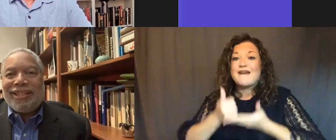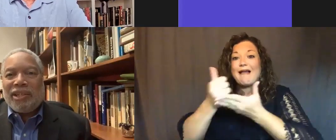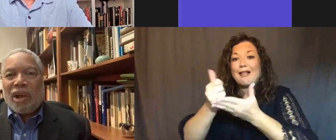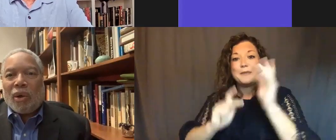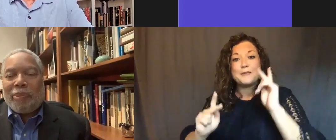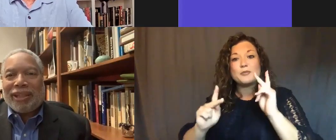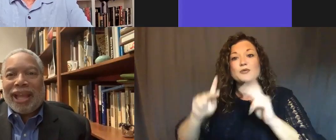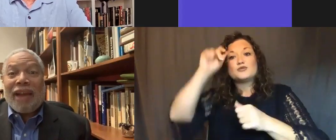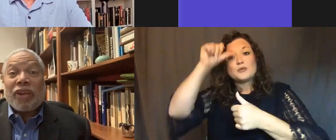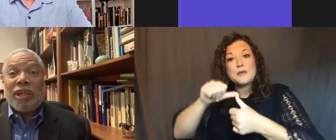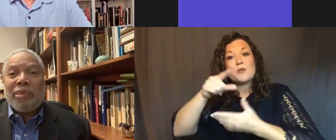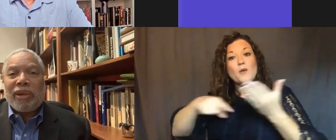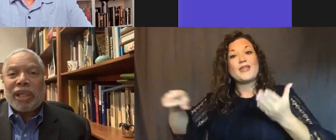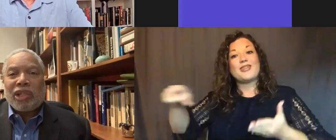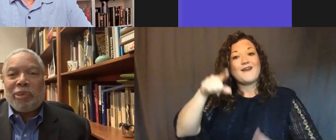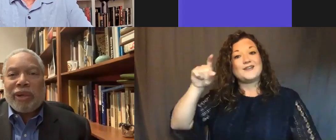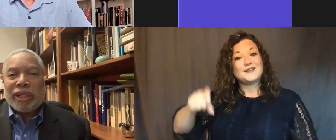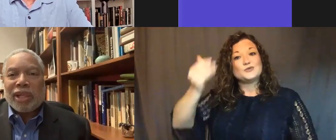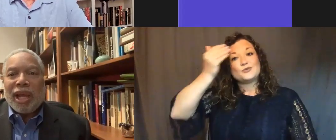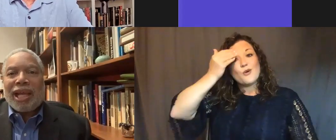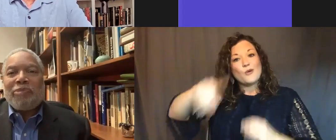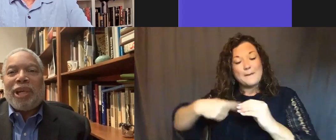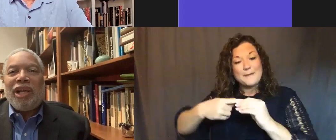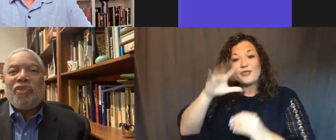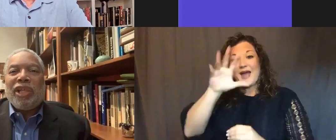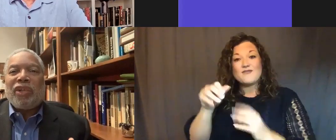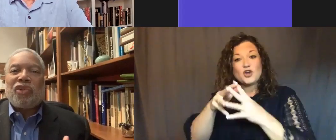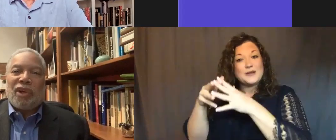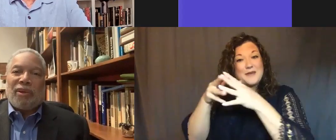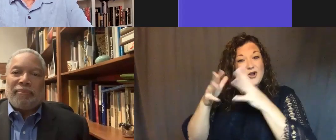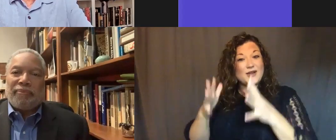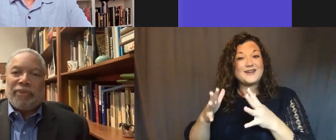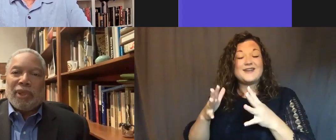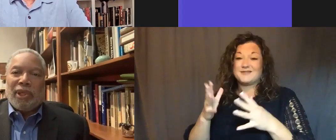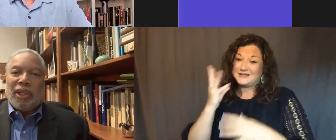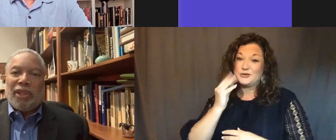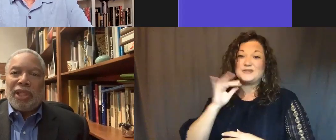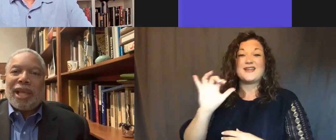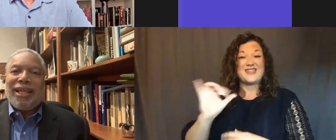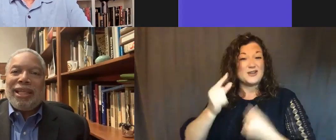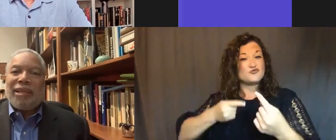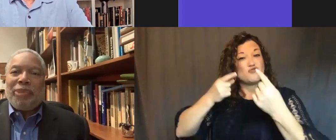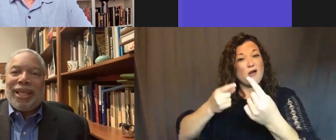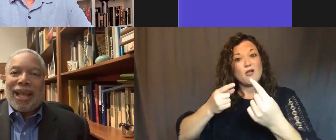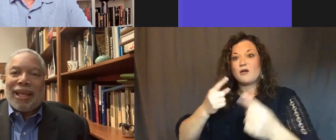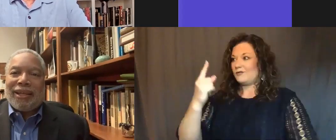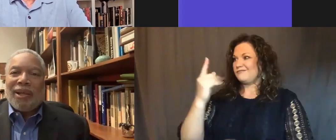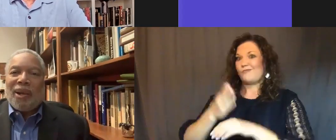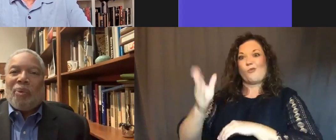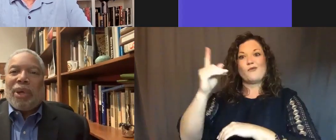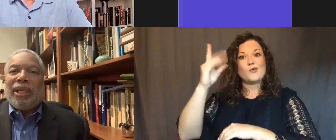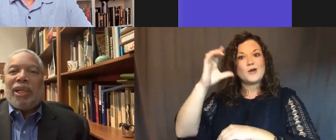they need to know about the African American experience has been a hundred year struggle. This idea began